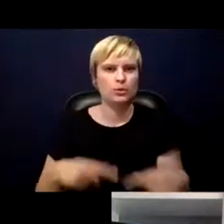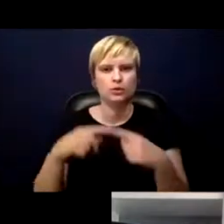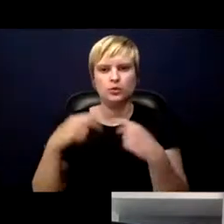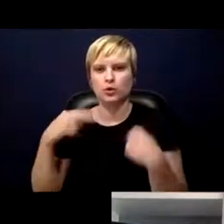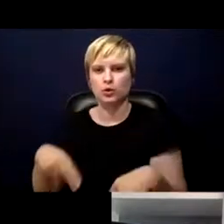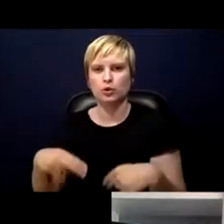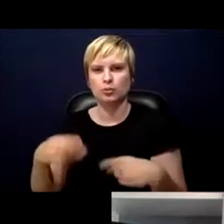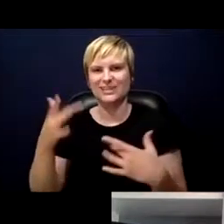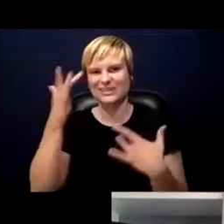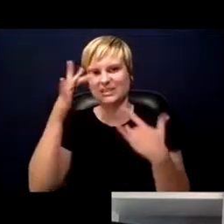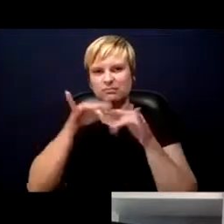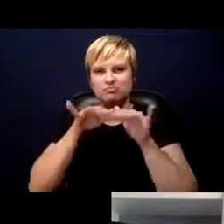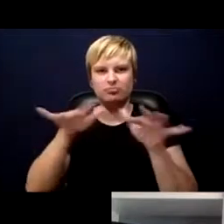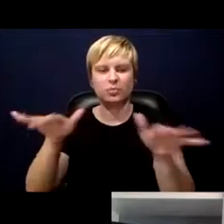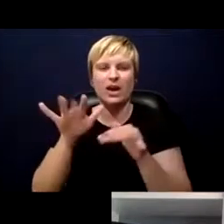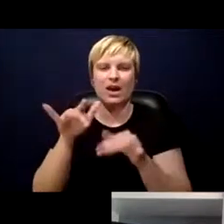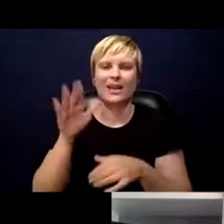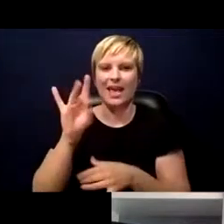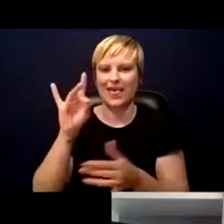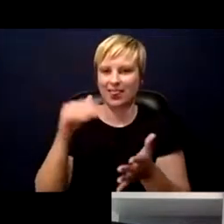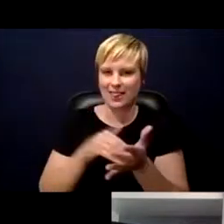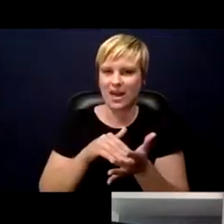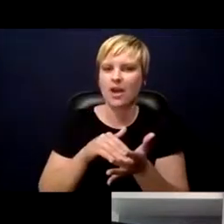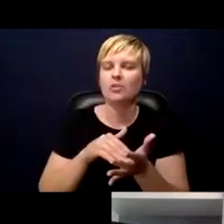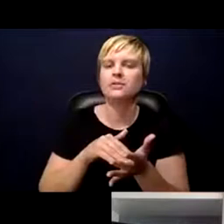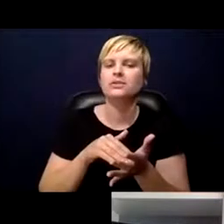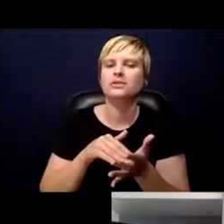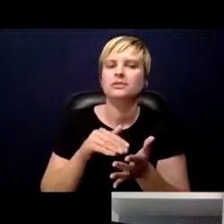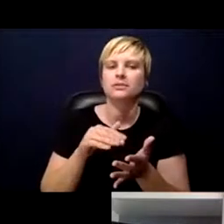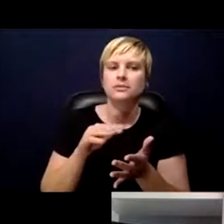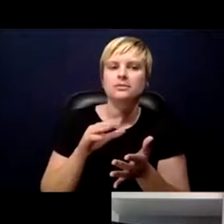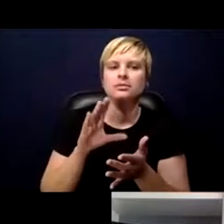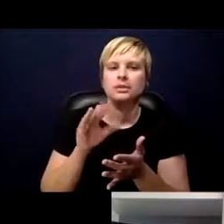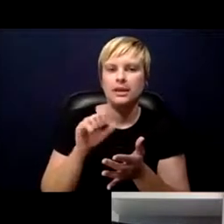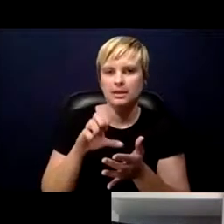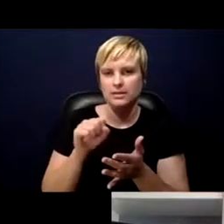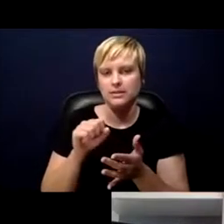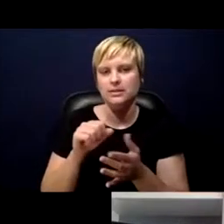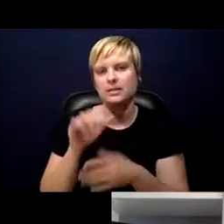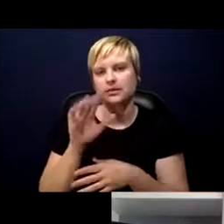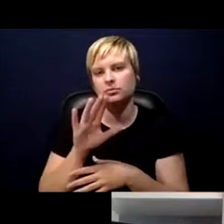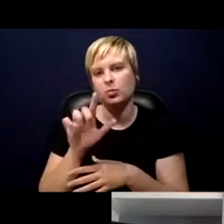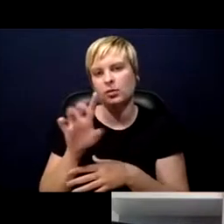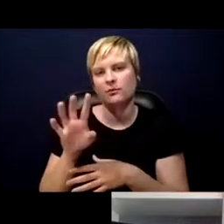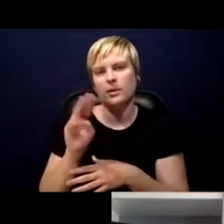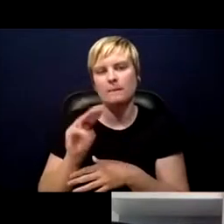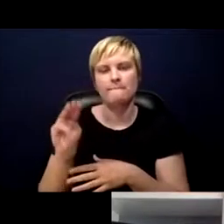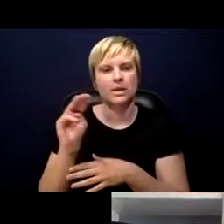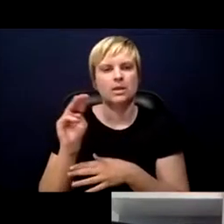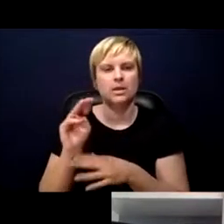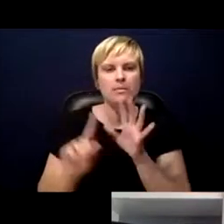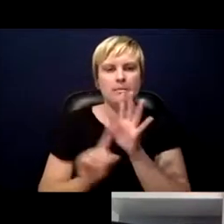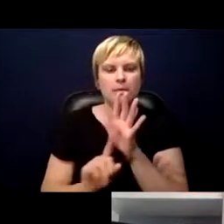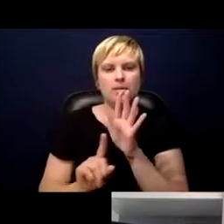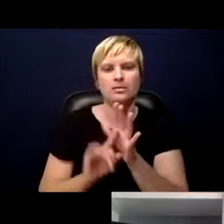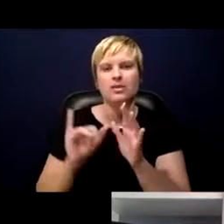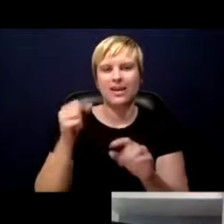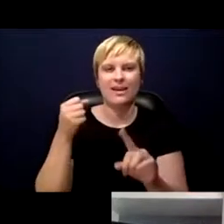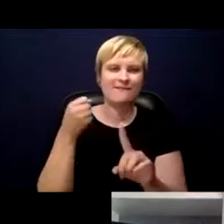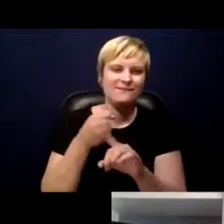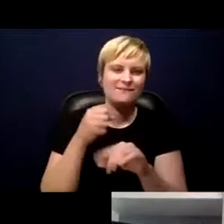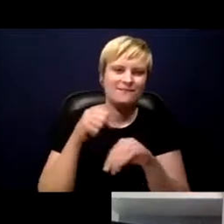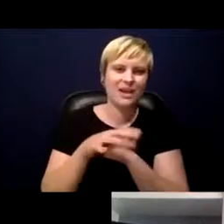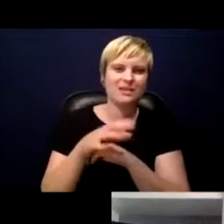,000 cases in about 24 million population that affected the capital cities of Monrovia,